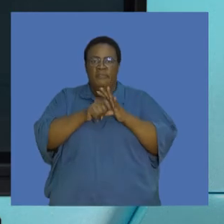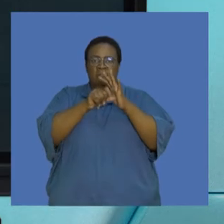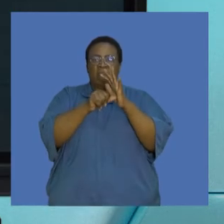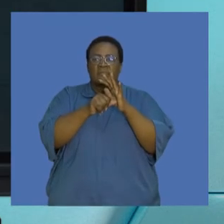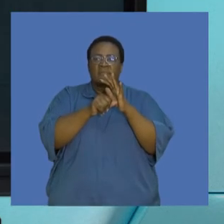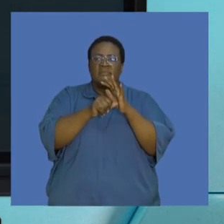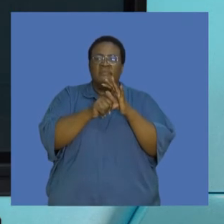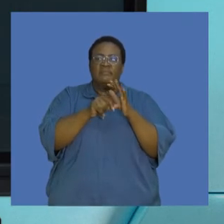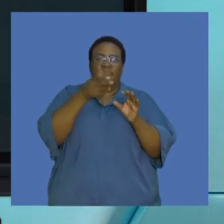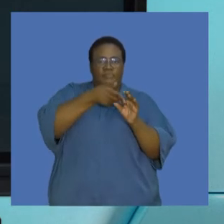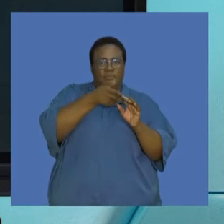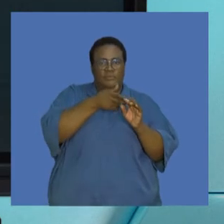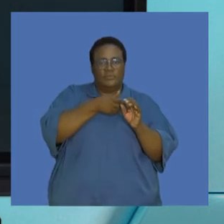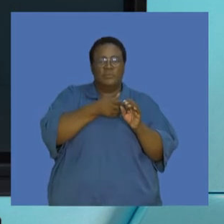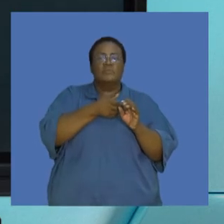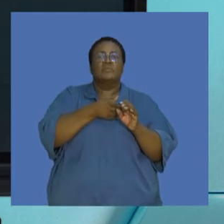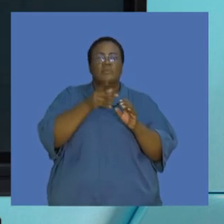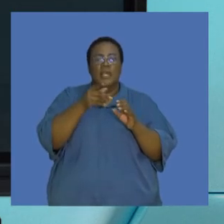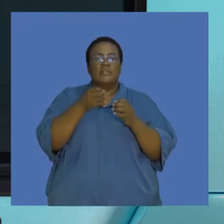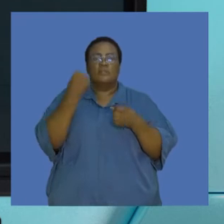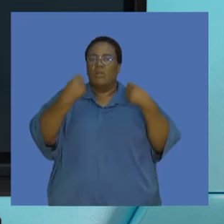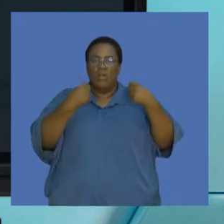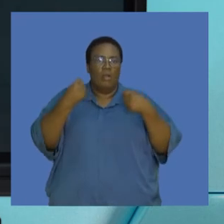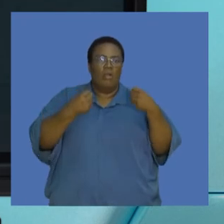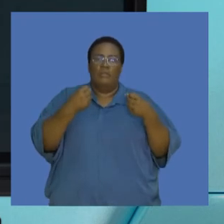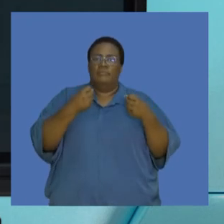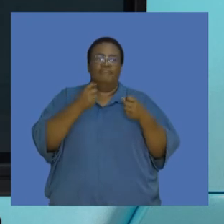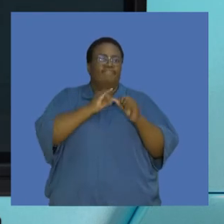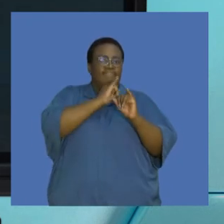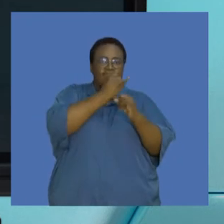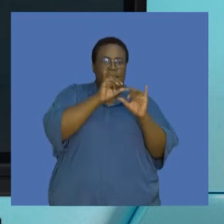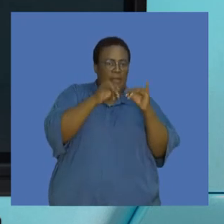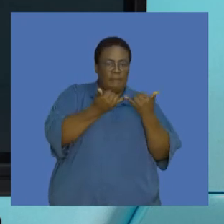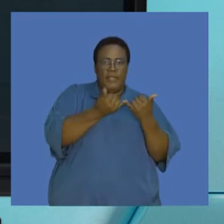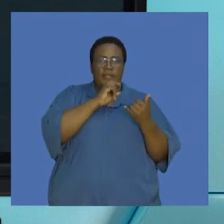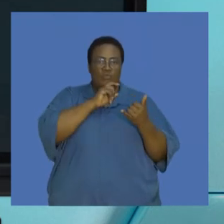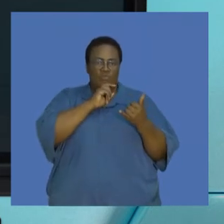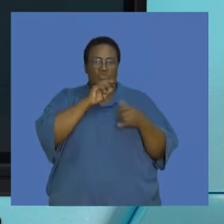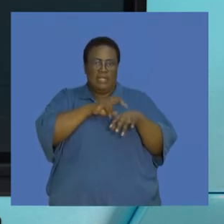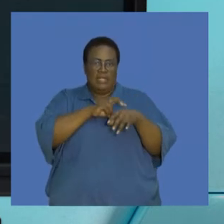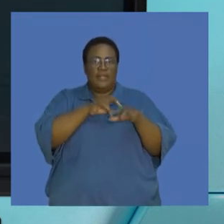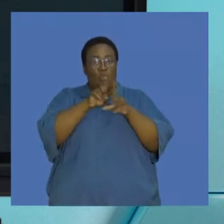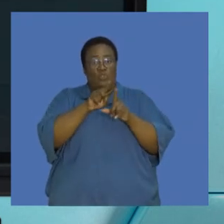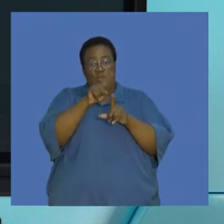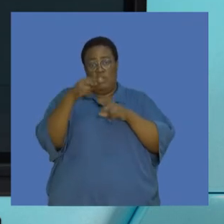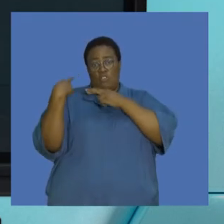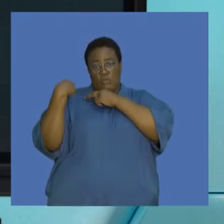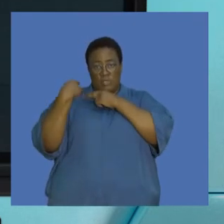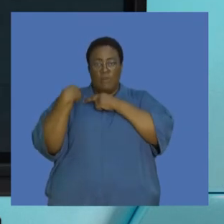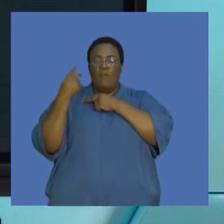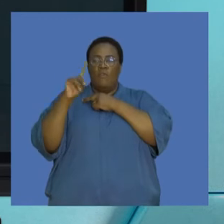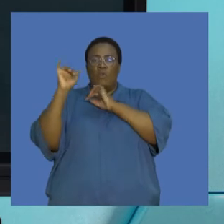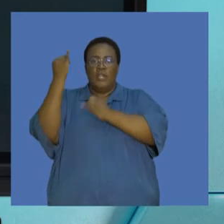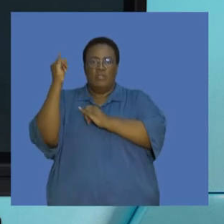significant fossil fuels that drive the automotive industry, that drive the aviation industry, that also are